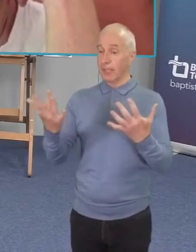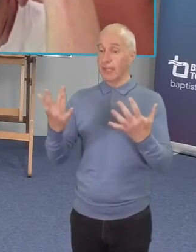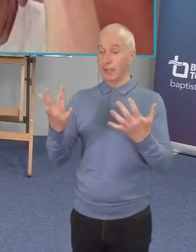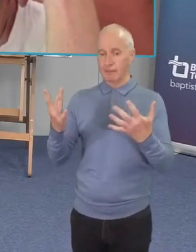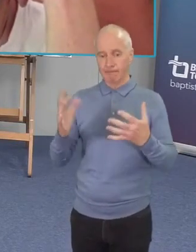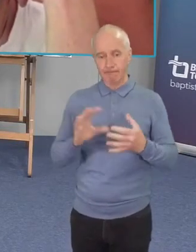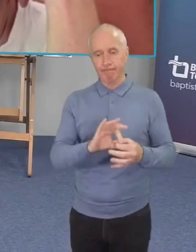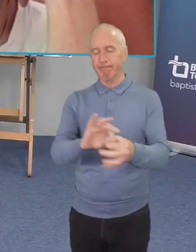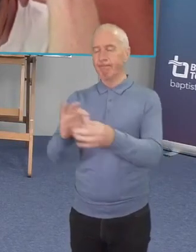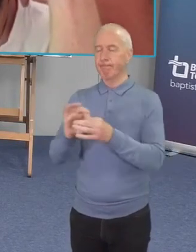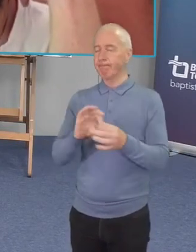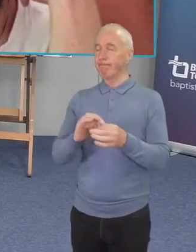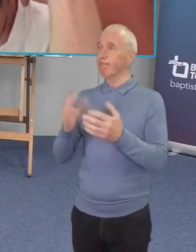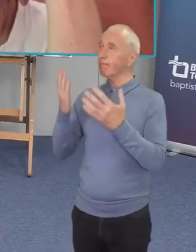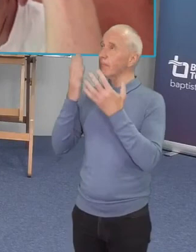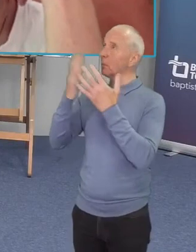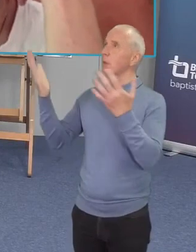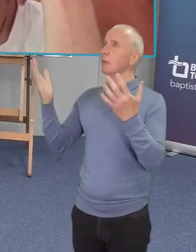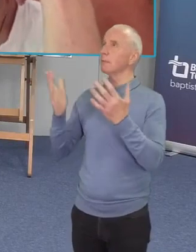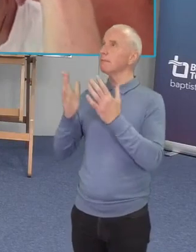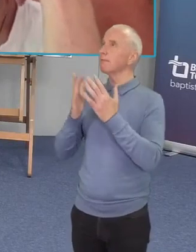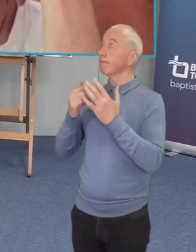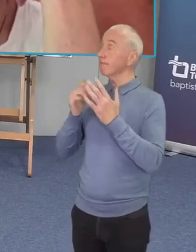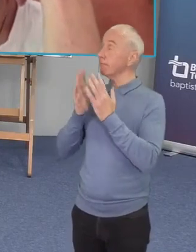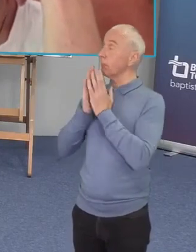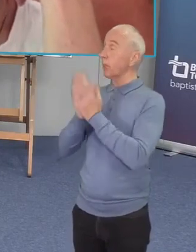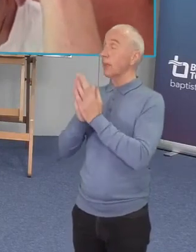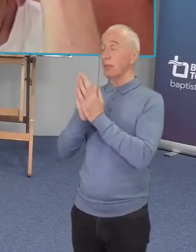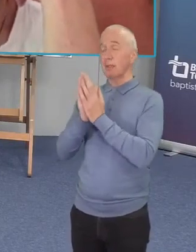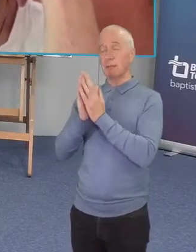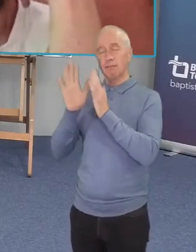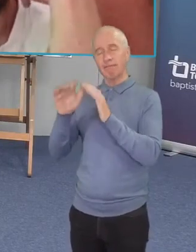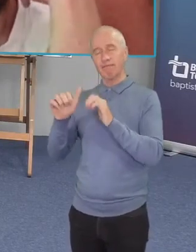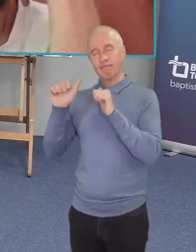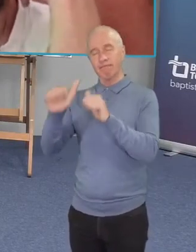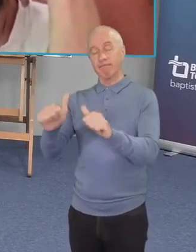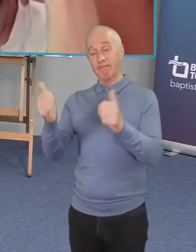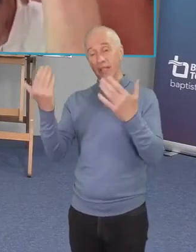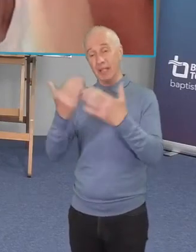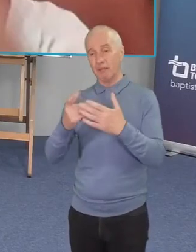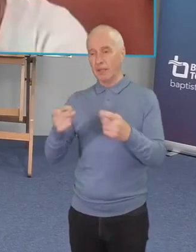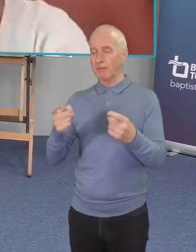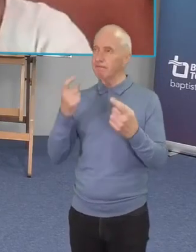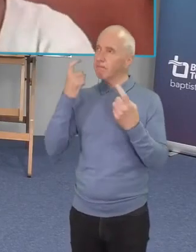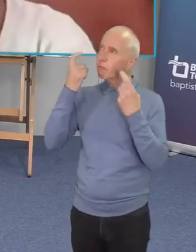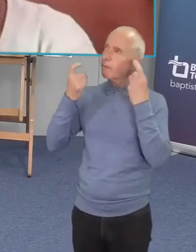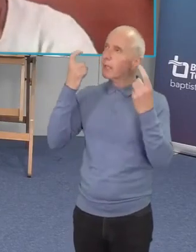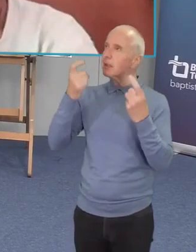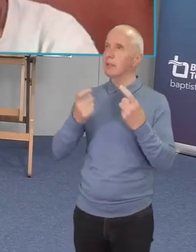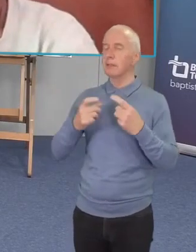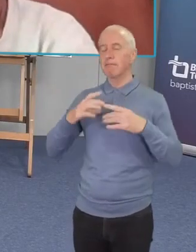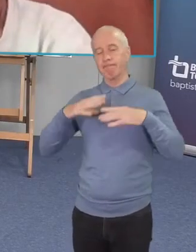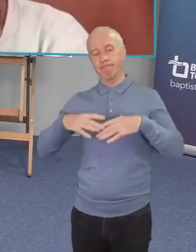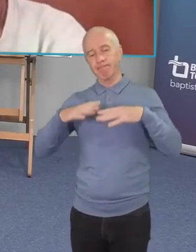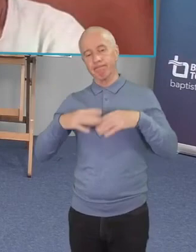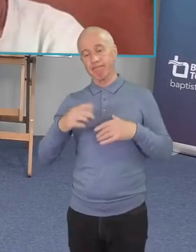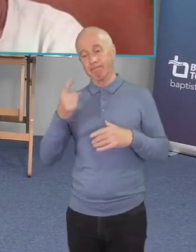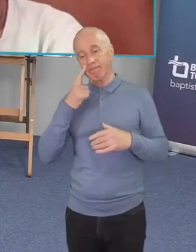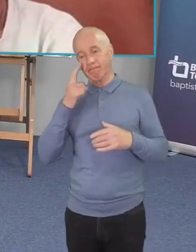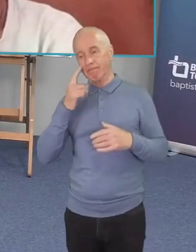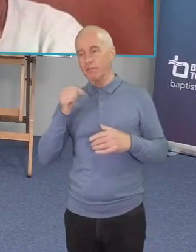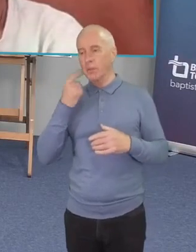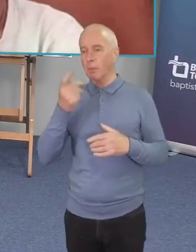and i pray you have a really blessed evening an evening of reflection and relaxation and look forward to seeing you in the morning